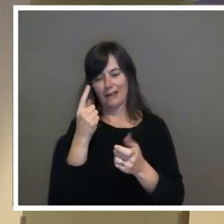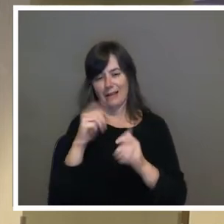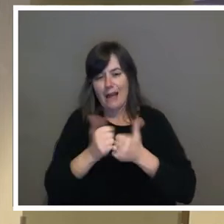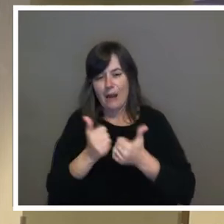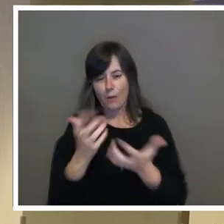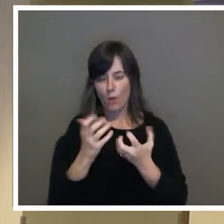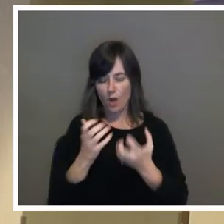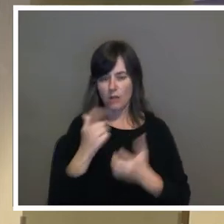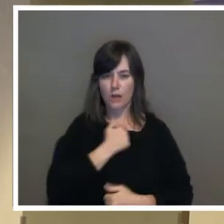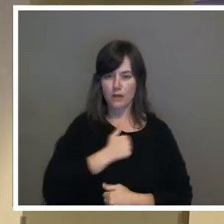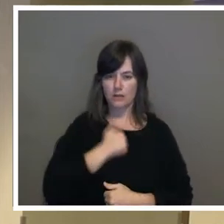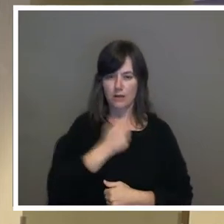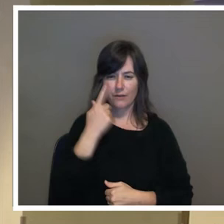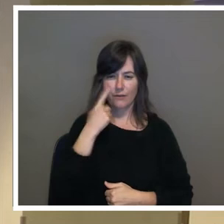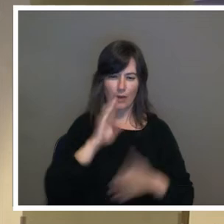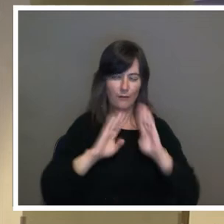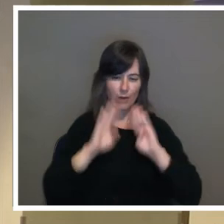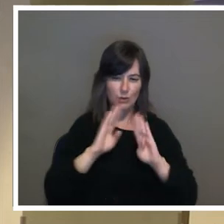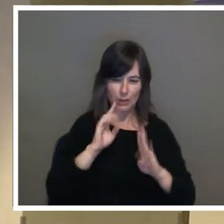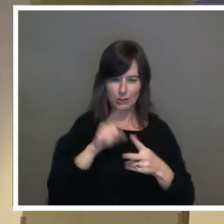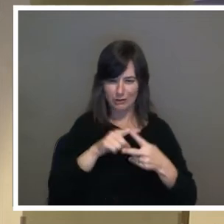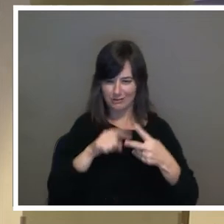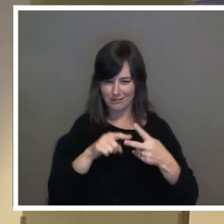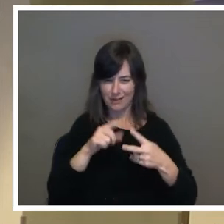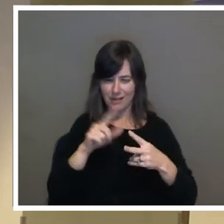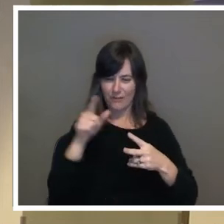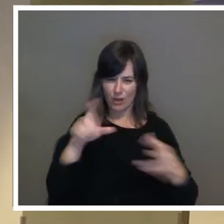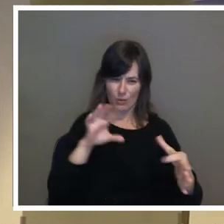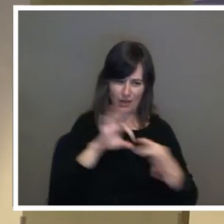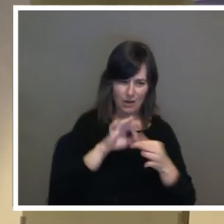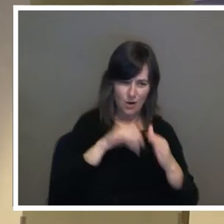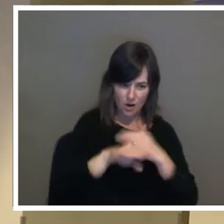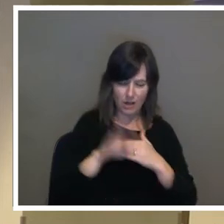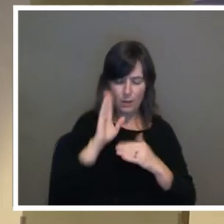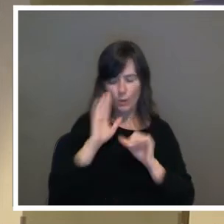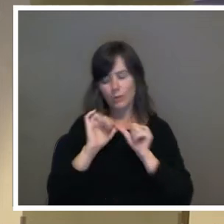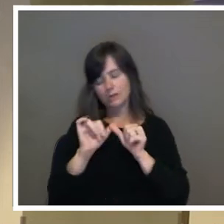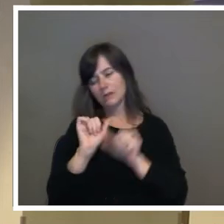for the frustration for getting on and, you know, we'll continue working on it.